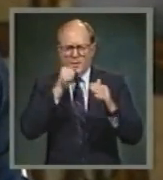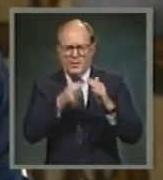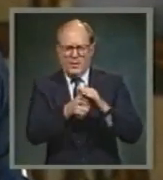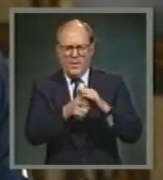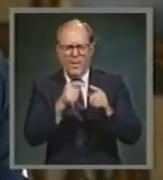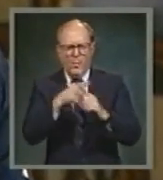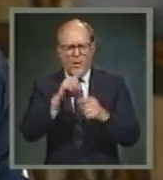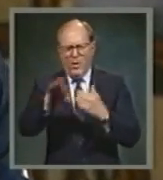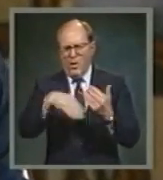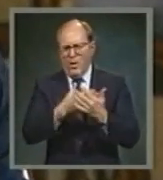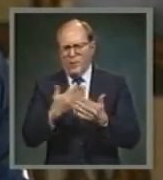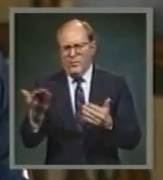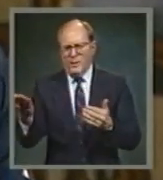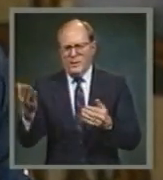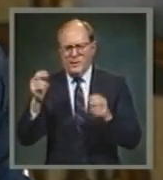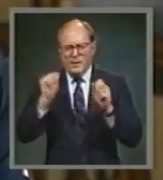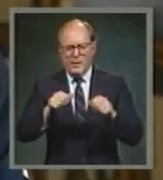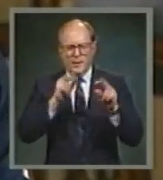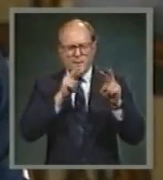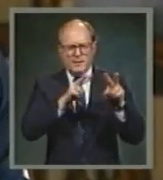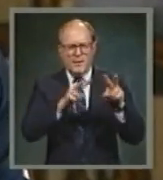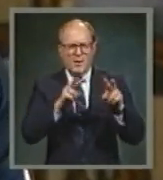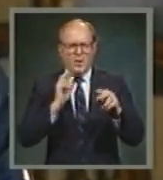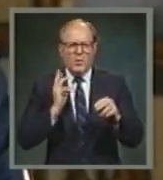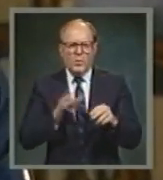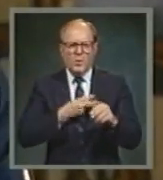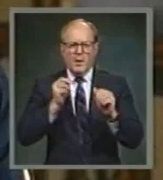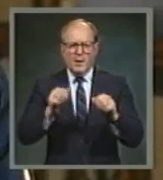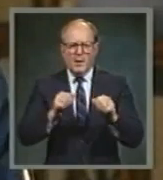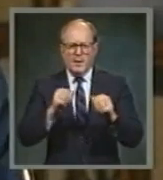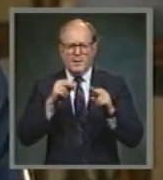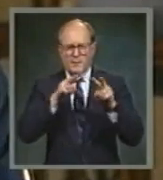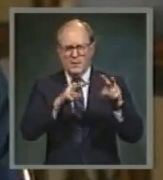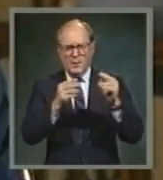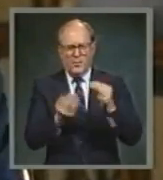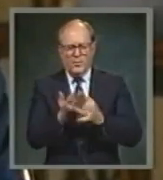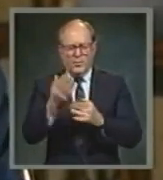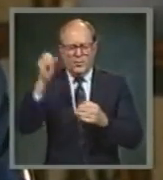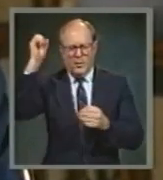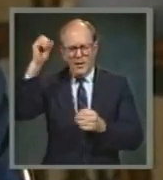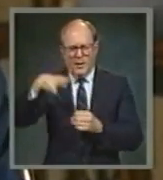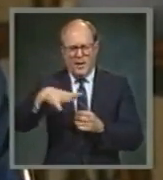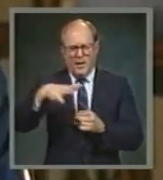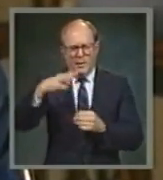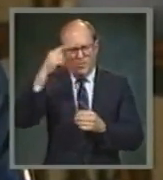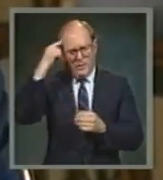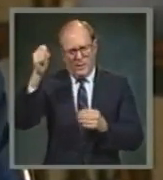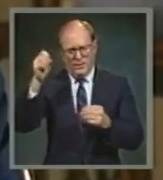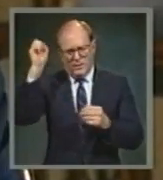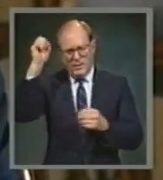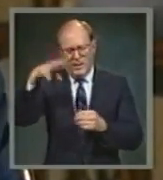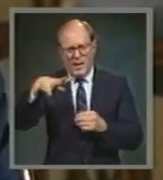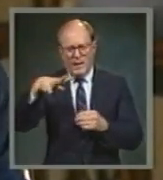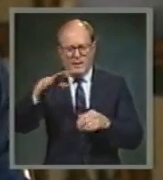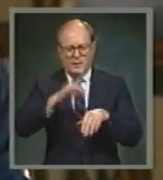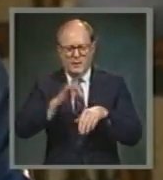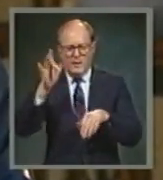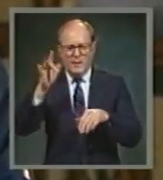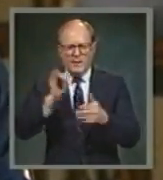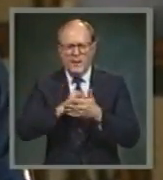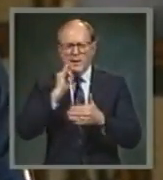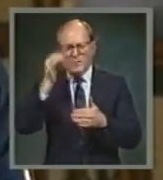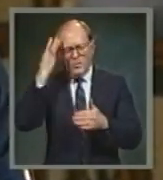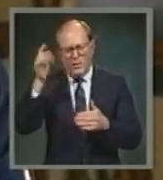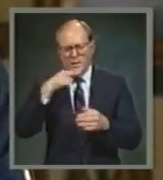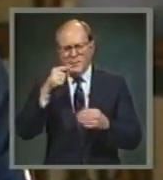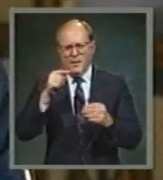are made visible by the light because it's light that makes them visible. That's why He says, Awake